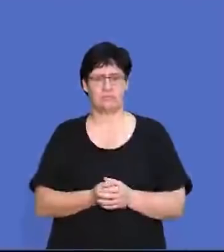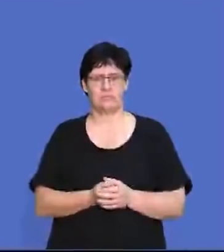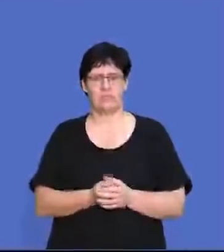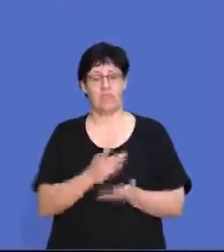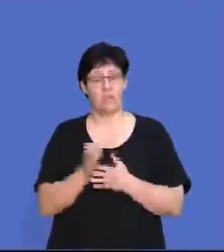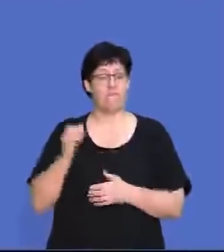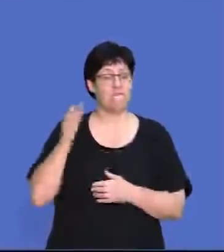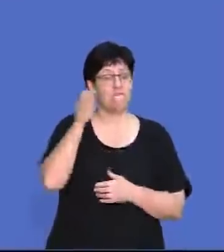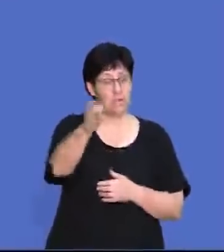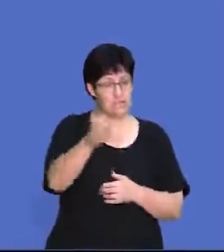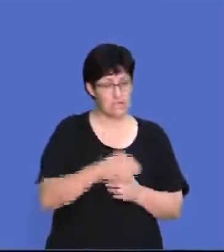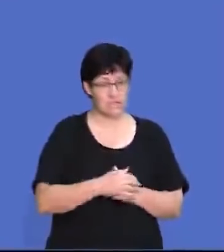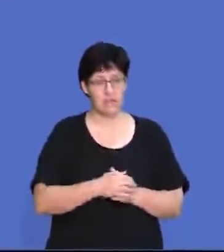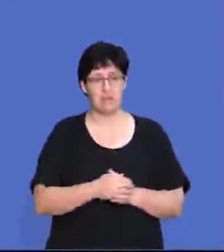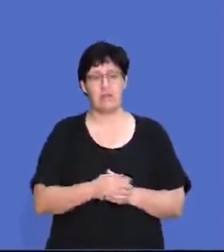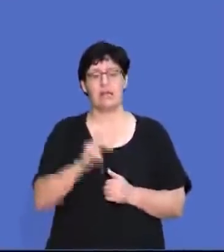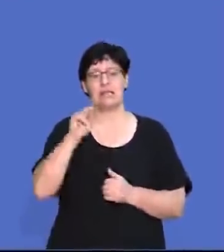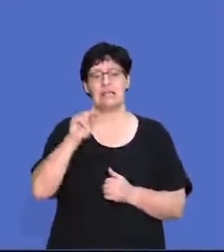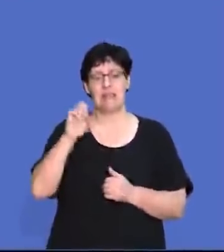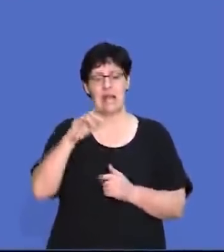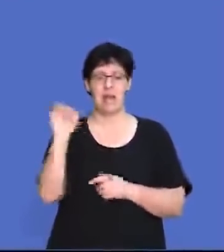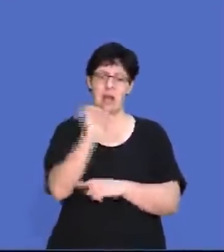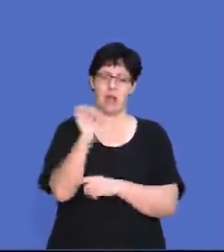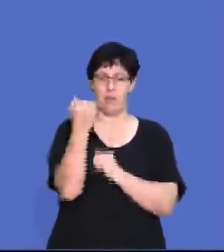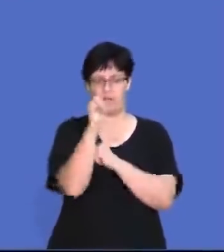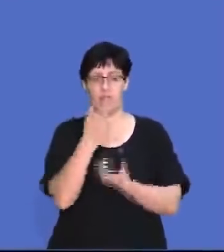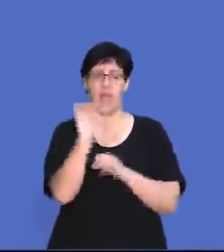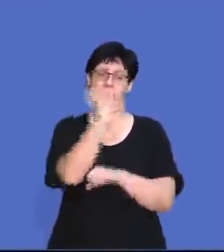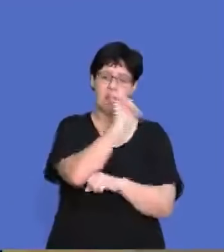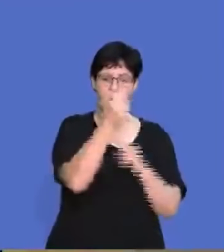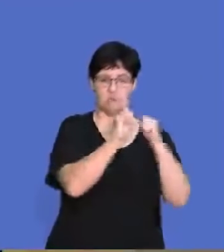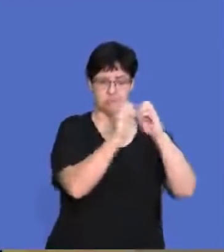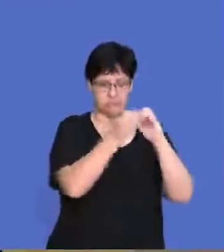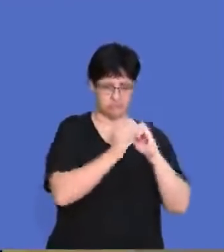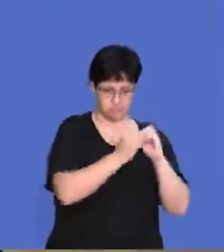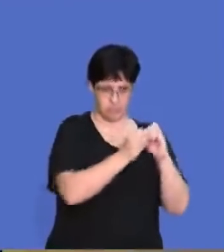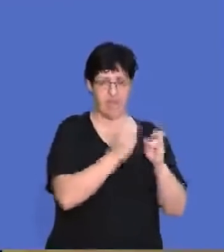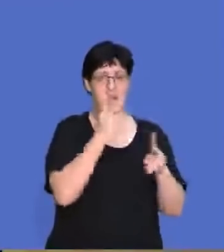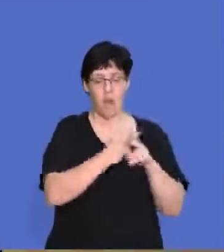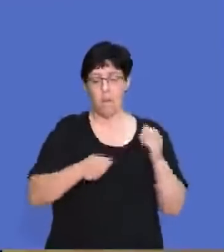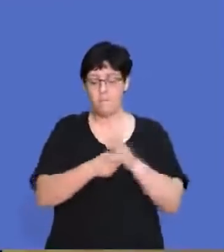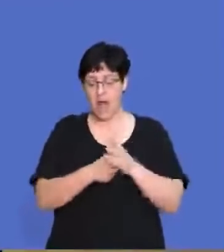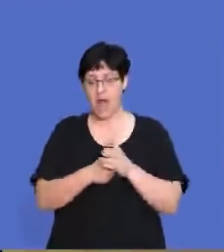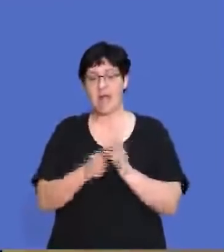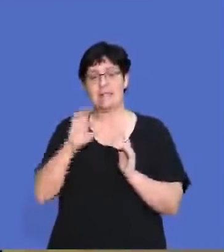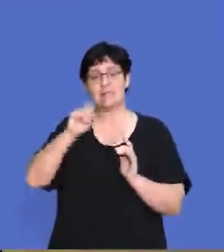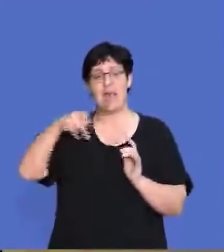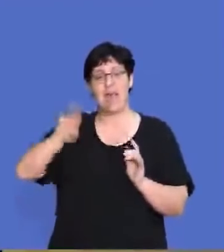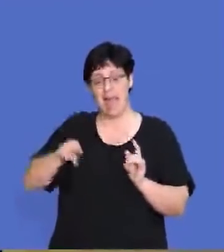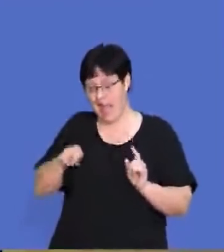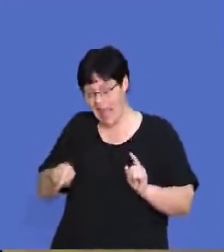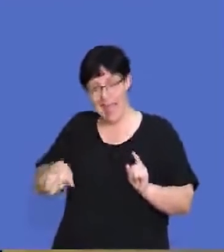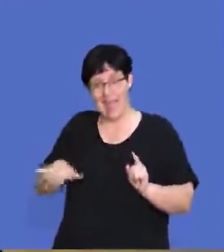terms of forward? So teddy car manufacturers, they make cars. And what they're going to do is they're going to buy a cars,